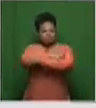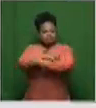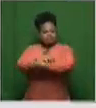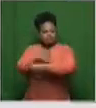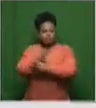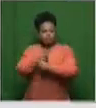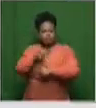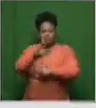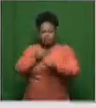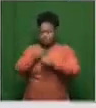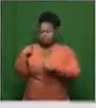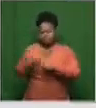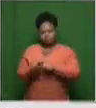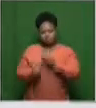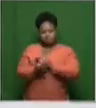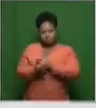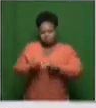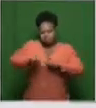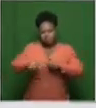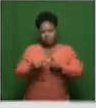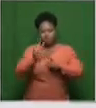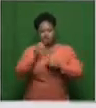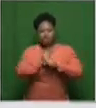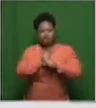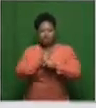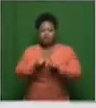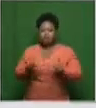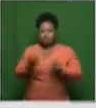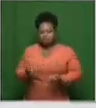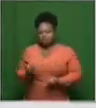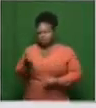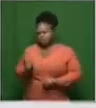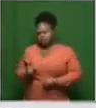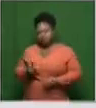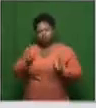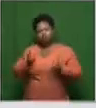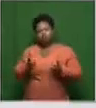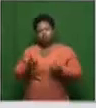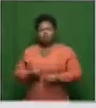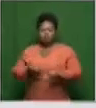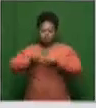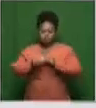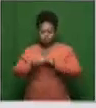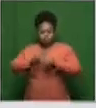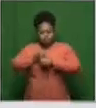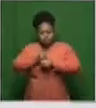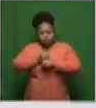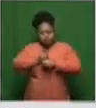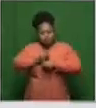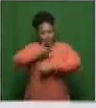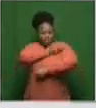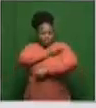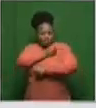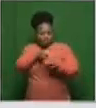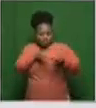previously, and then the one after that was five years. But what we've done is that normally when you develop a vaccine, you have small numbers